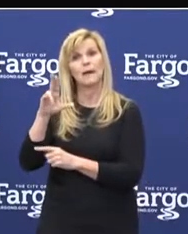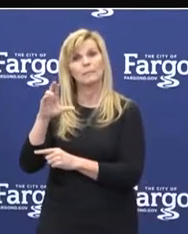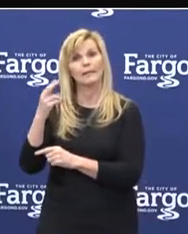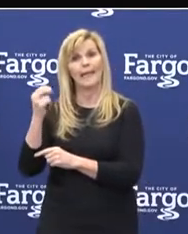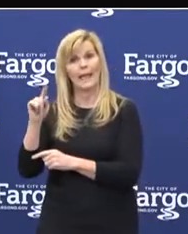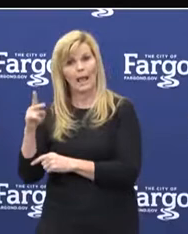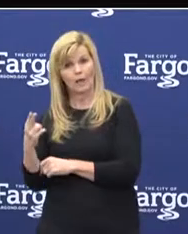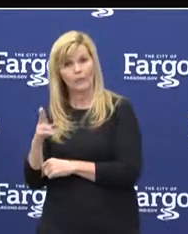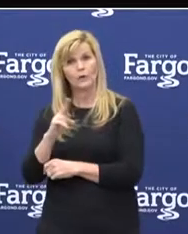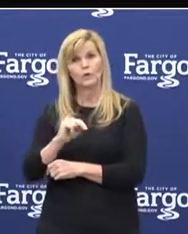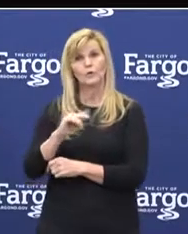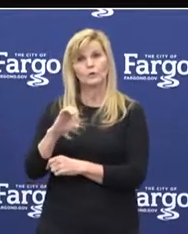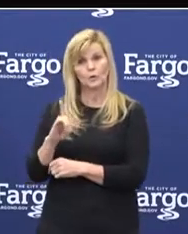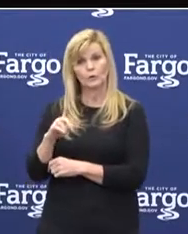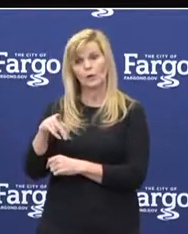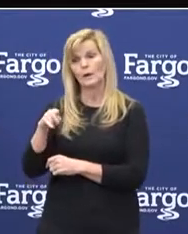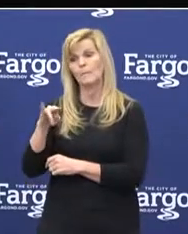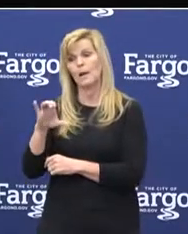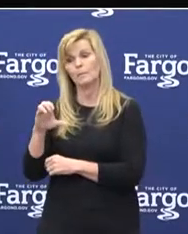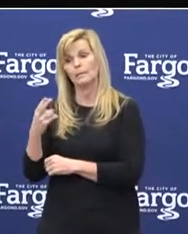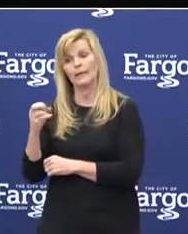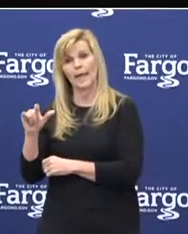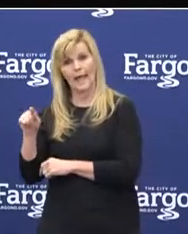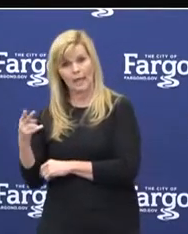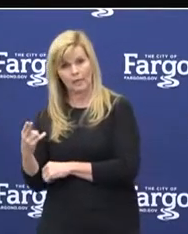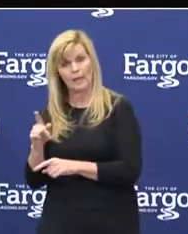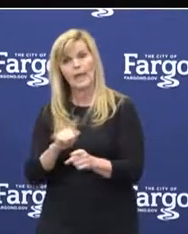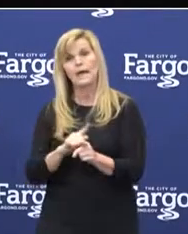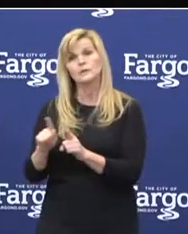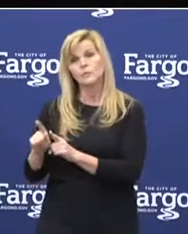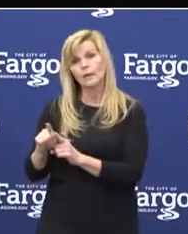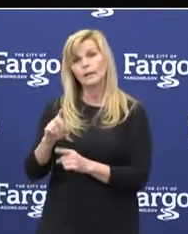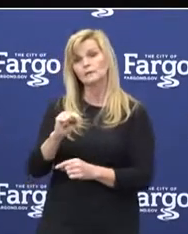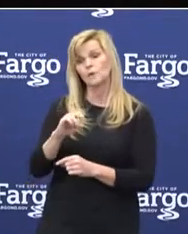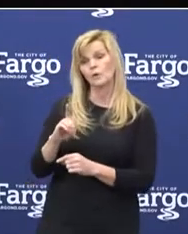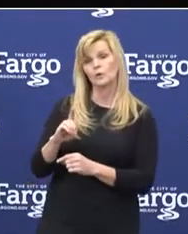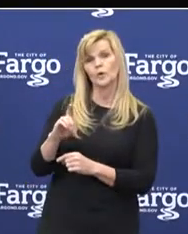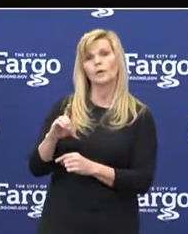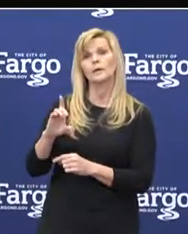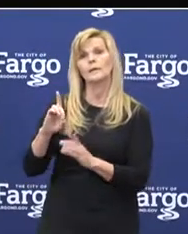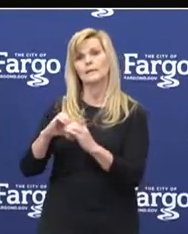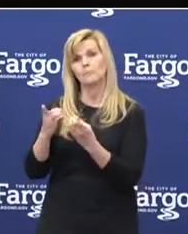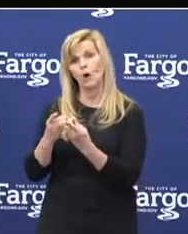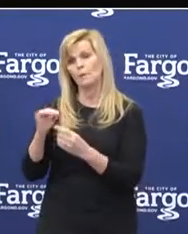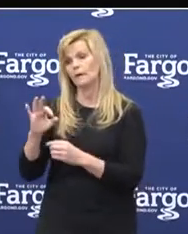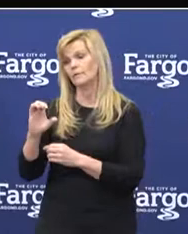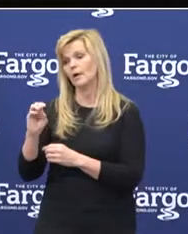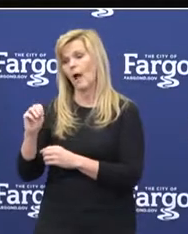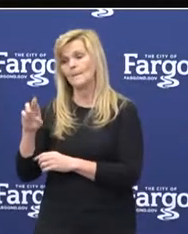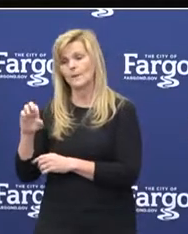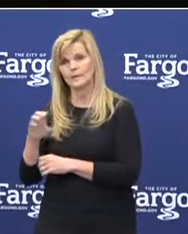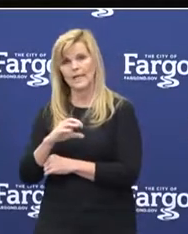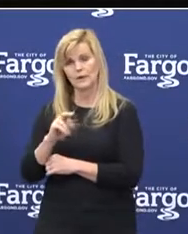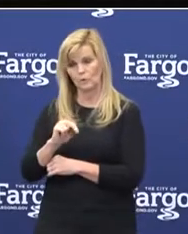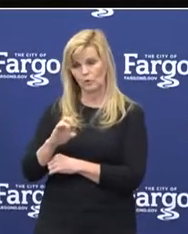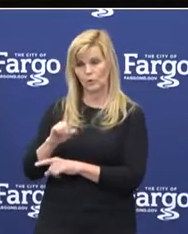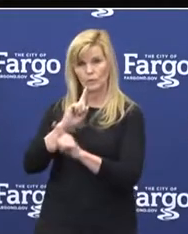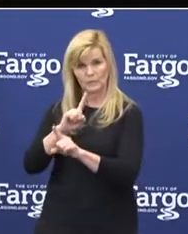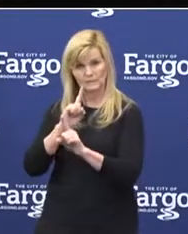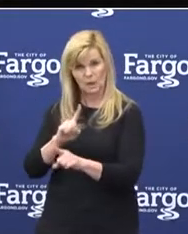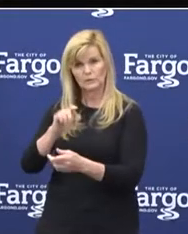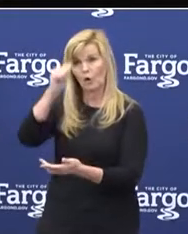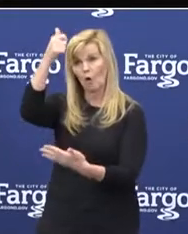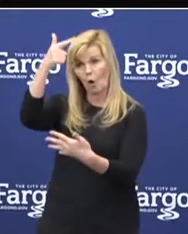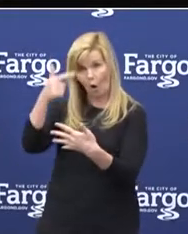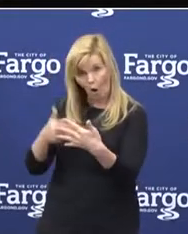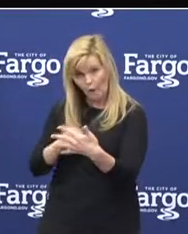Dakota Department of Health, and the North Dakota Department of Commerce and North Dakota response to keep up with the latest